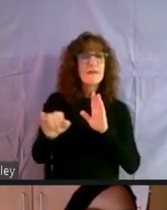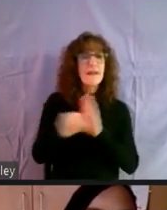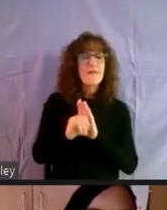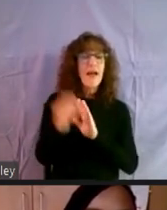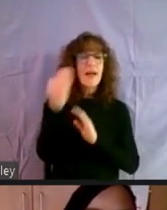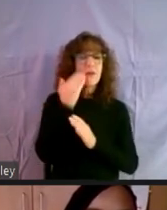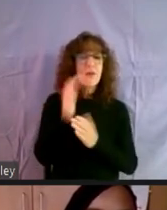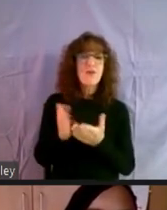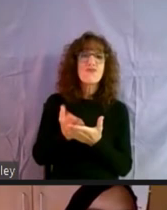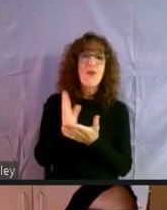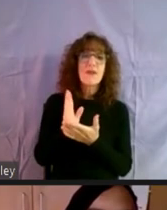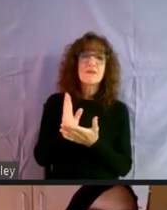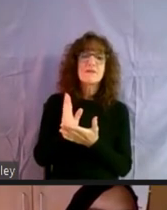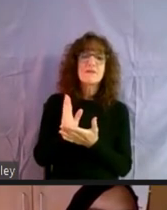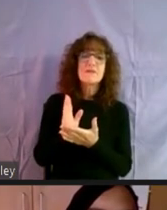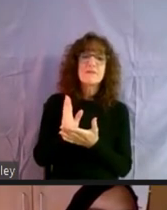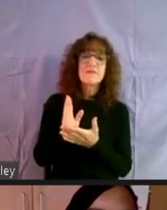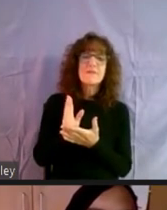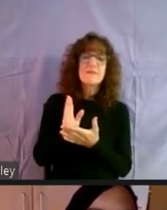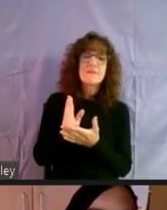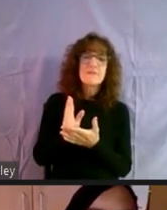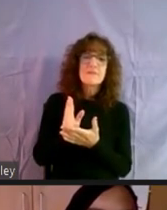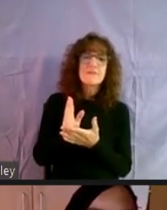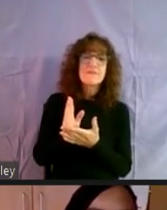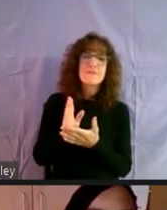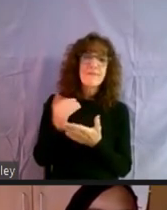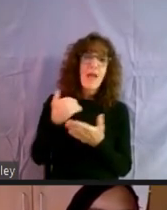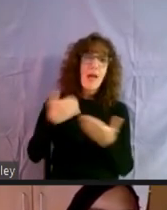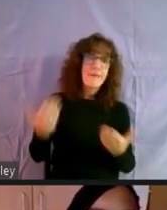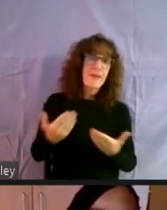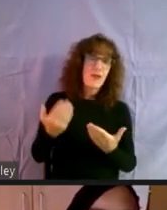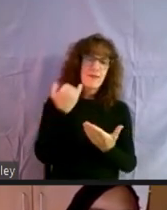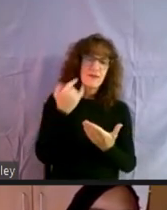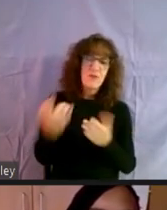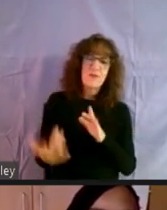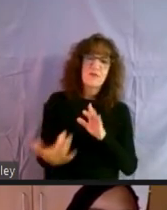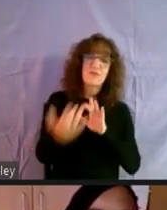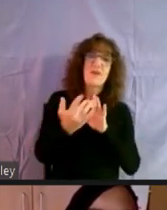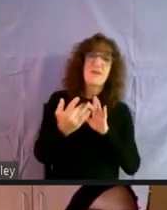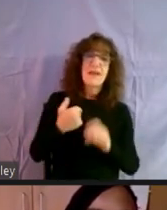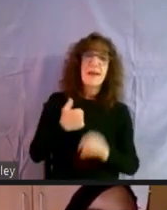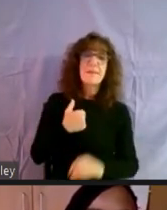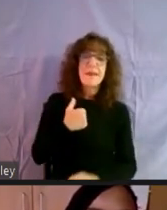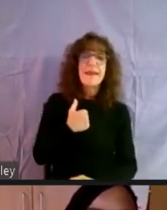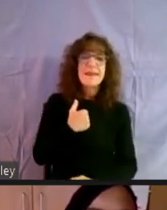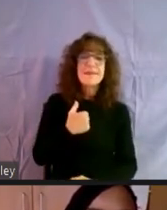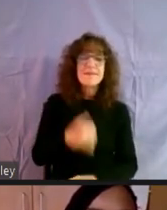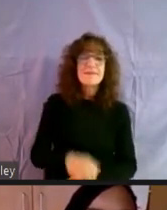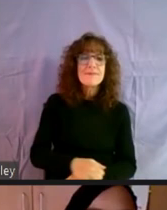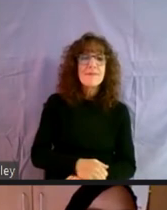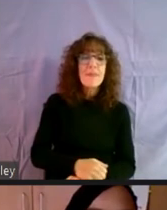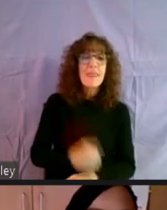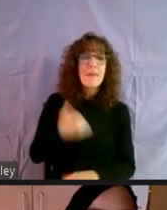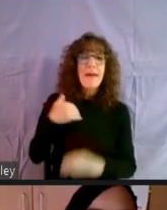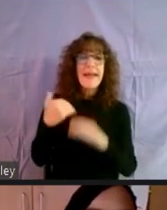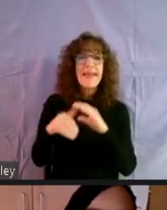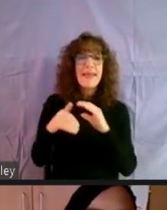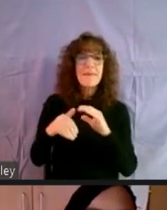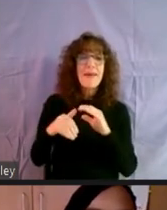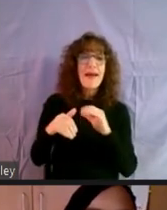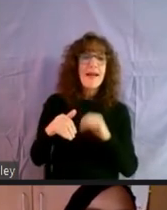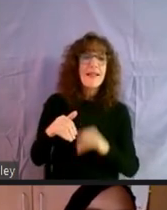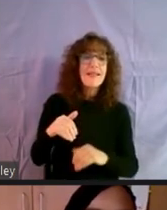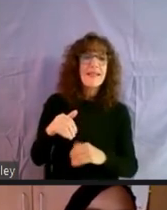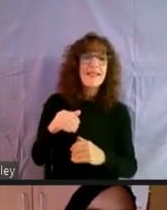know what her rights are. And, um, you know, I'm available if she would like to reach out to me. Um, my email address is